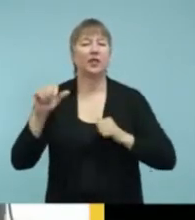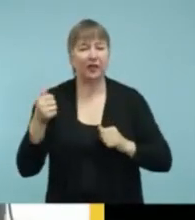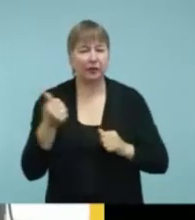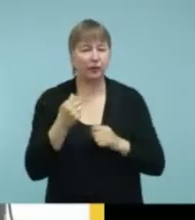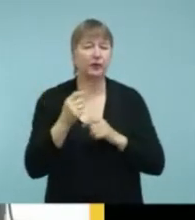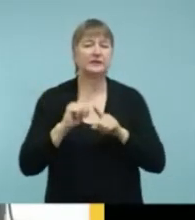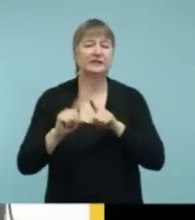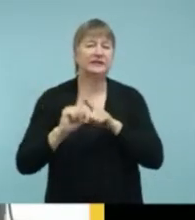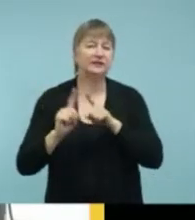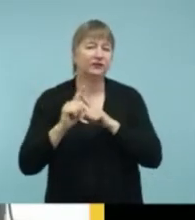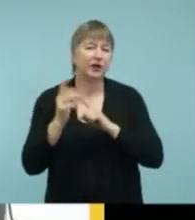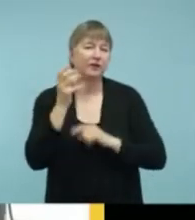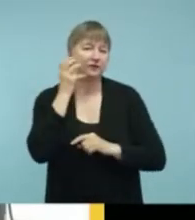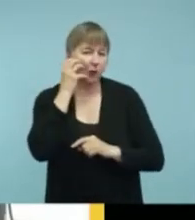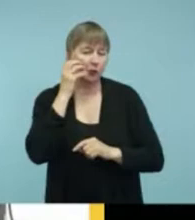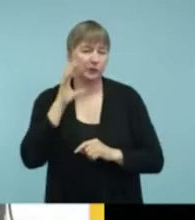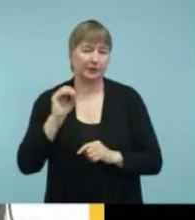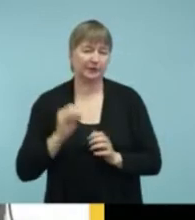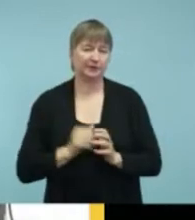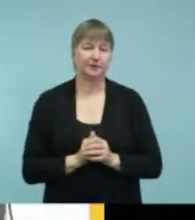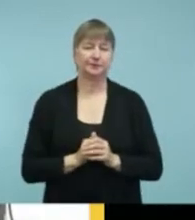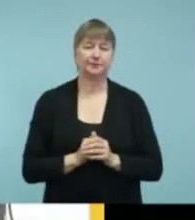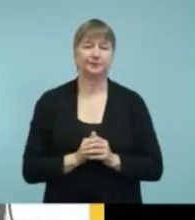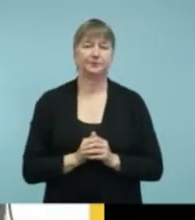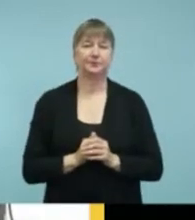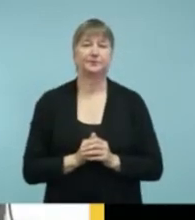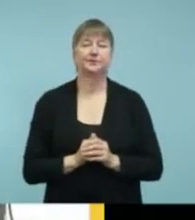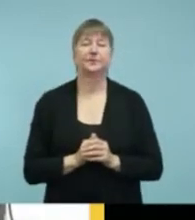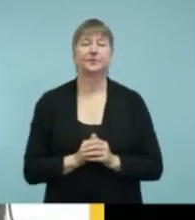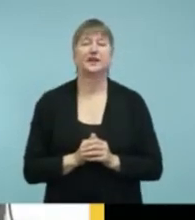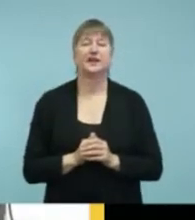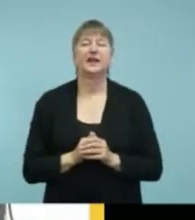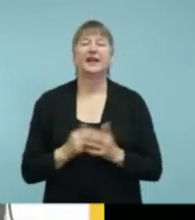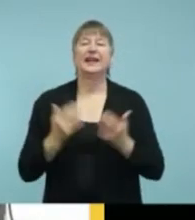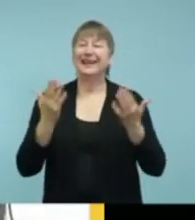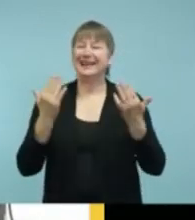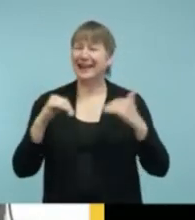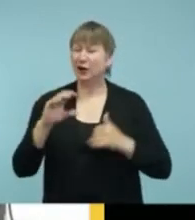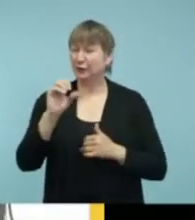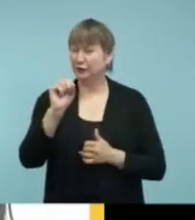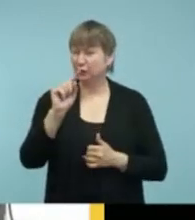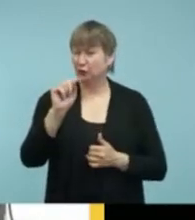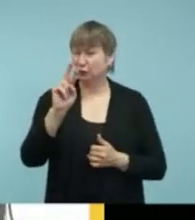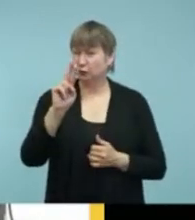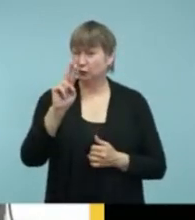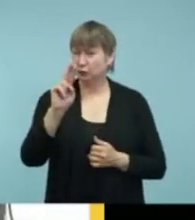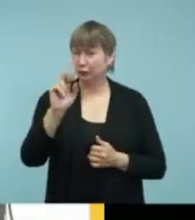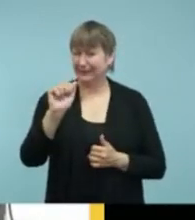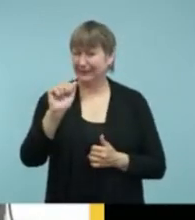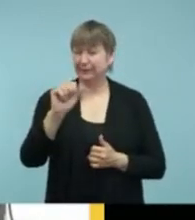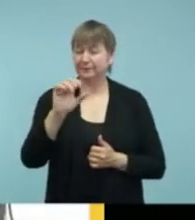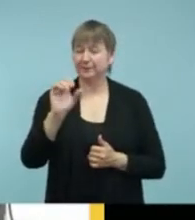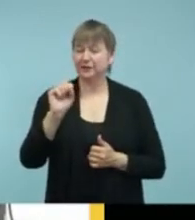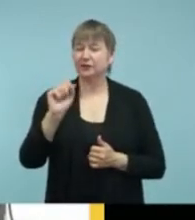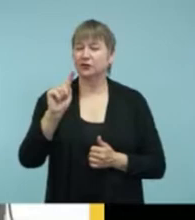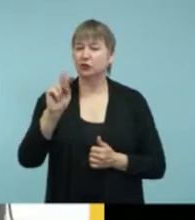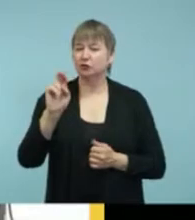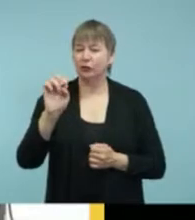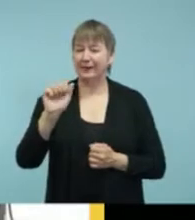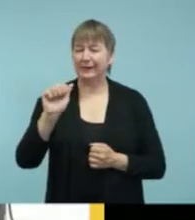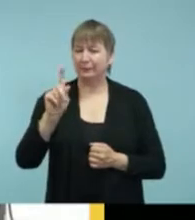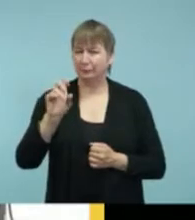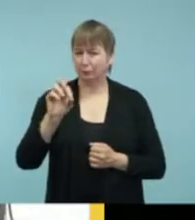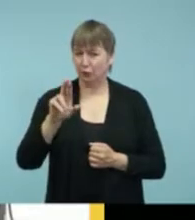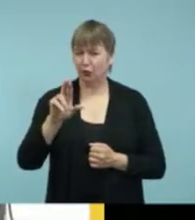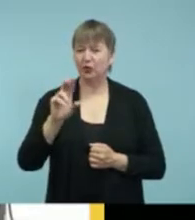So, these streamer devices are what we're starting to see more and more of in the school. You see the first